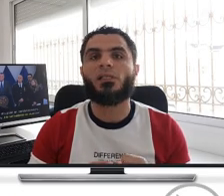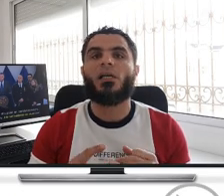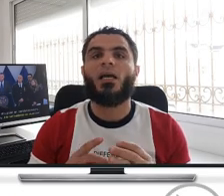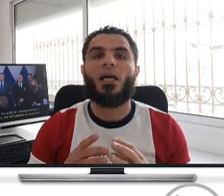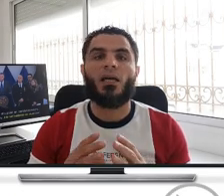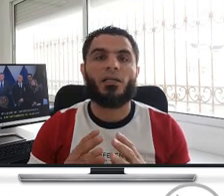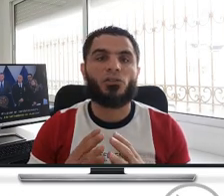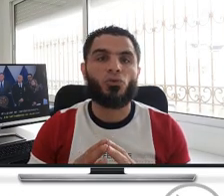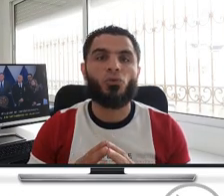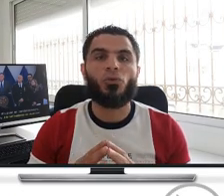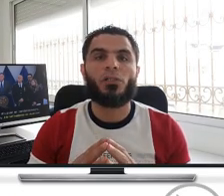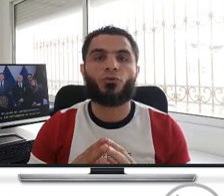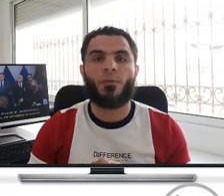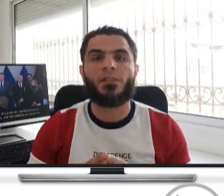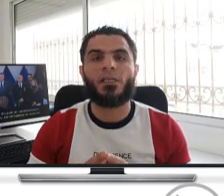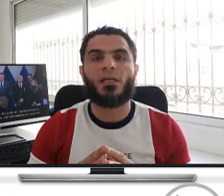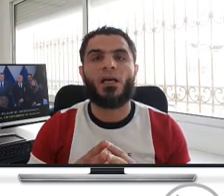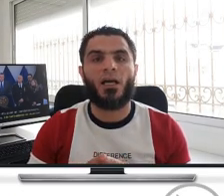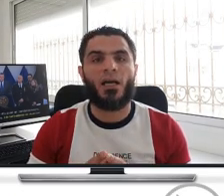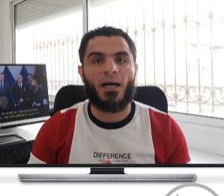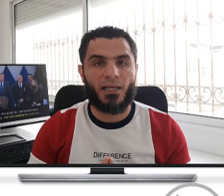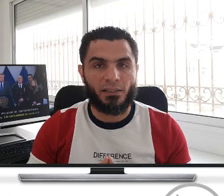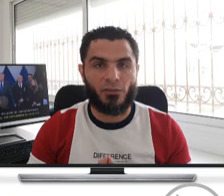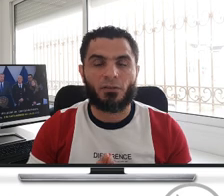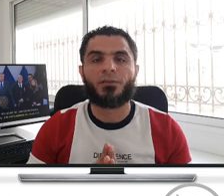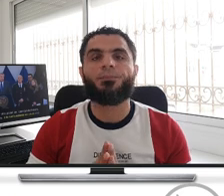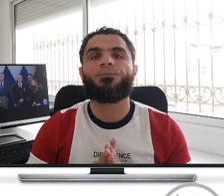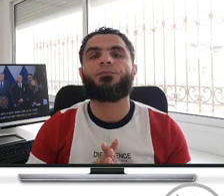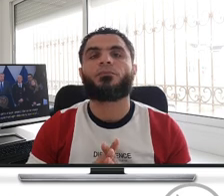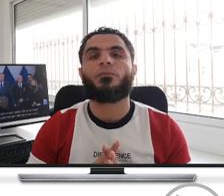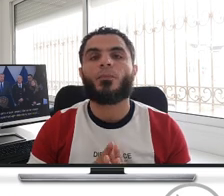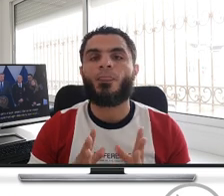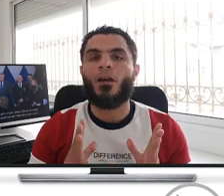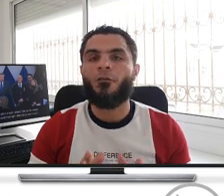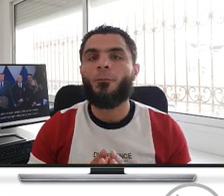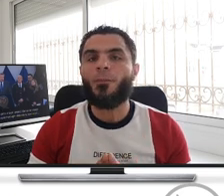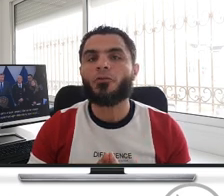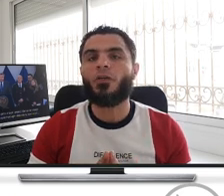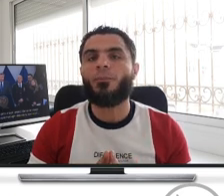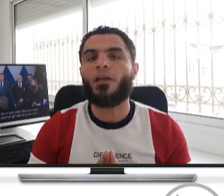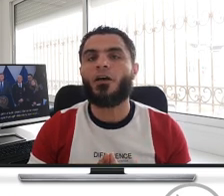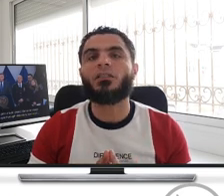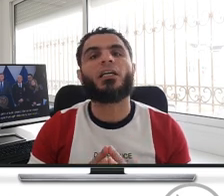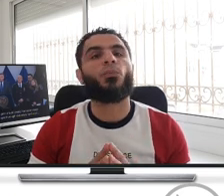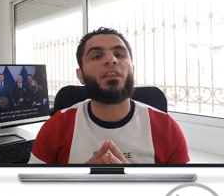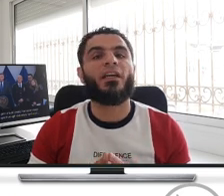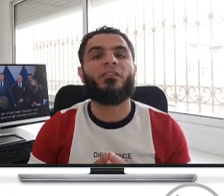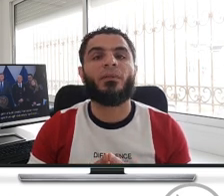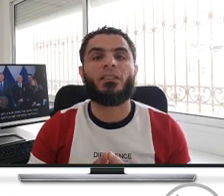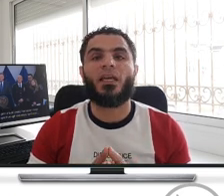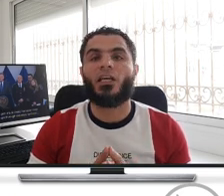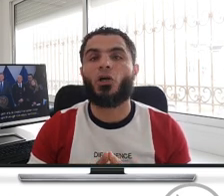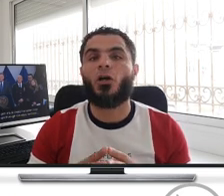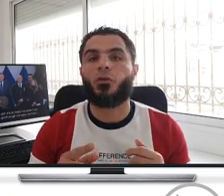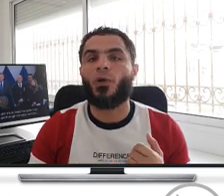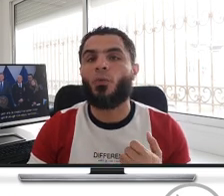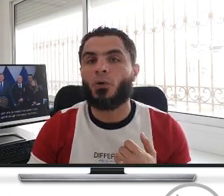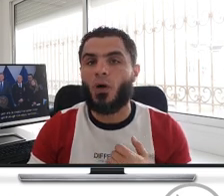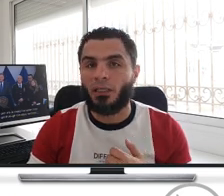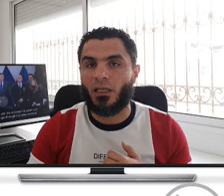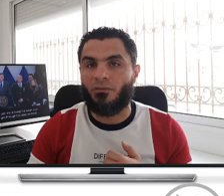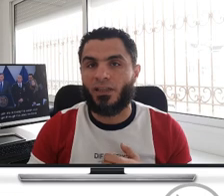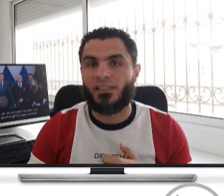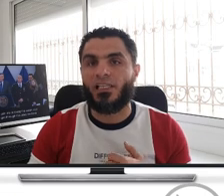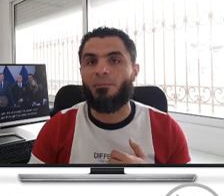closed, school trips are cancelled. For people to keep in contact with the government, they can call